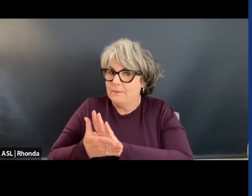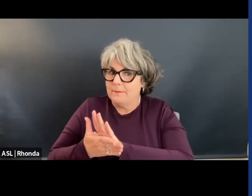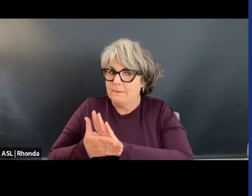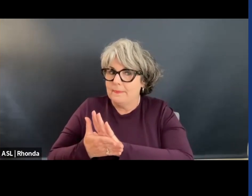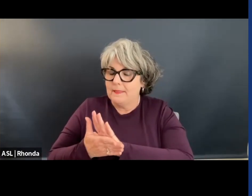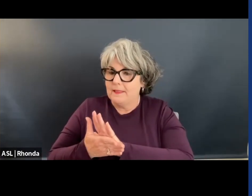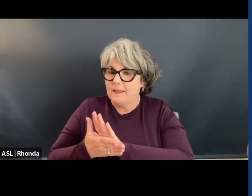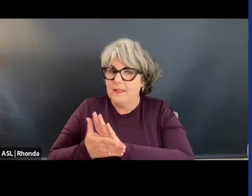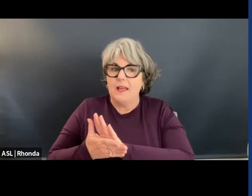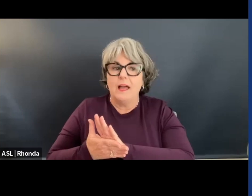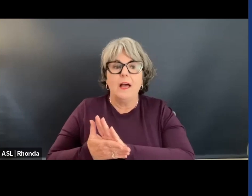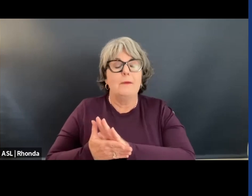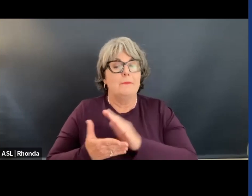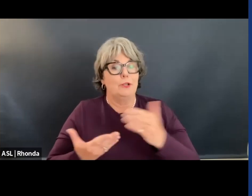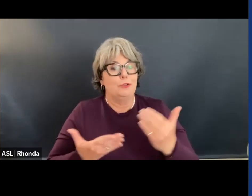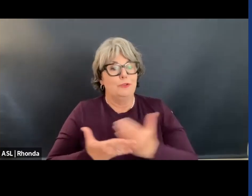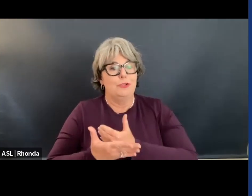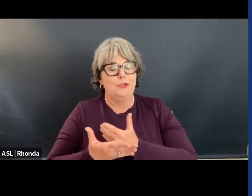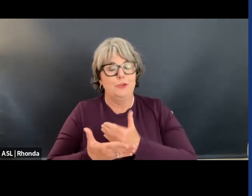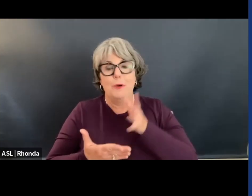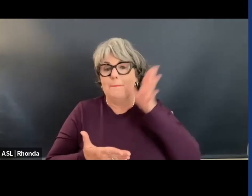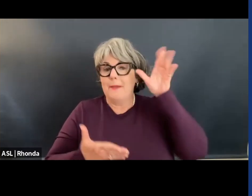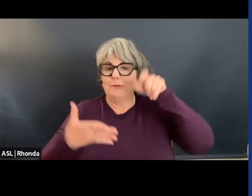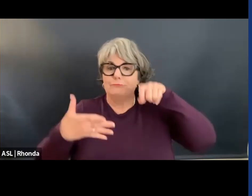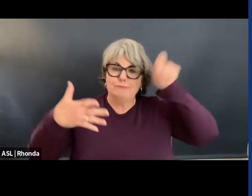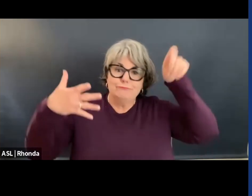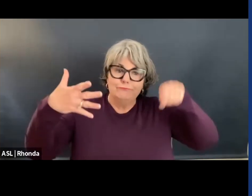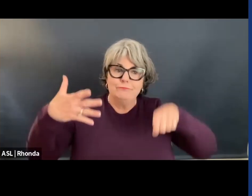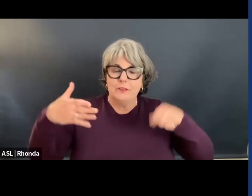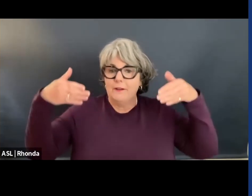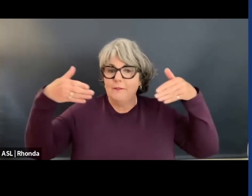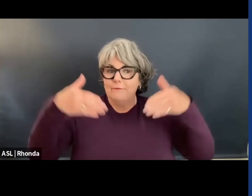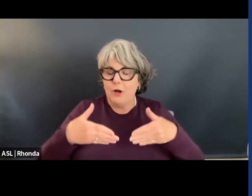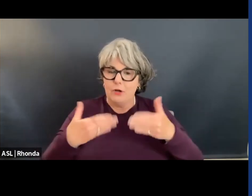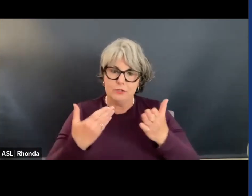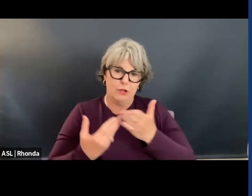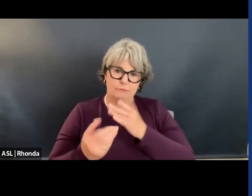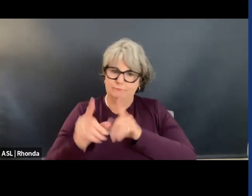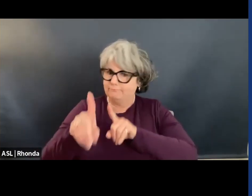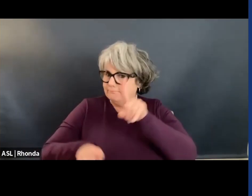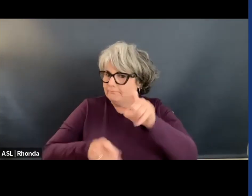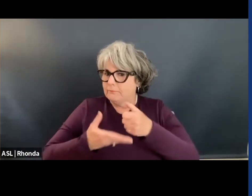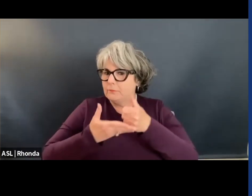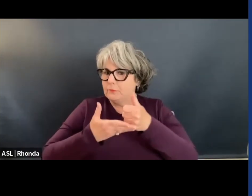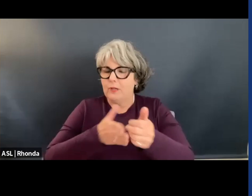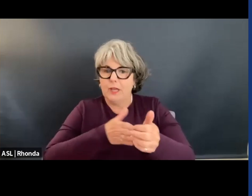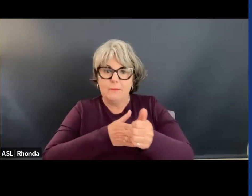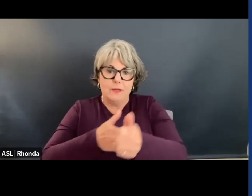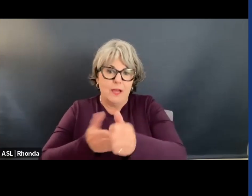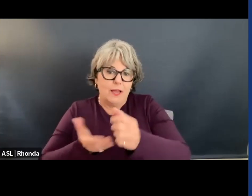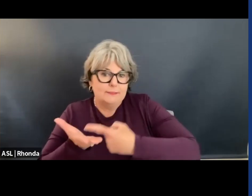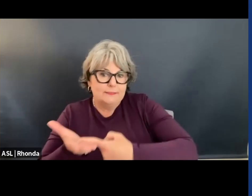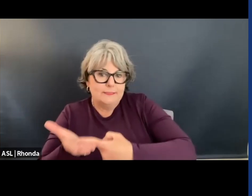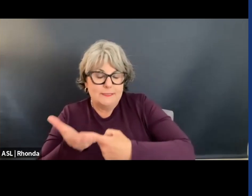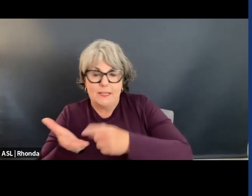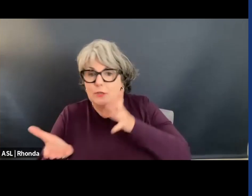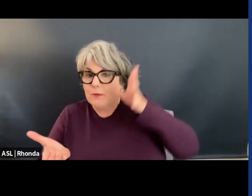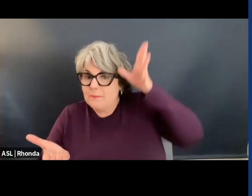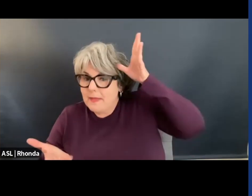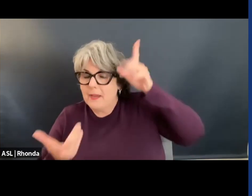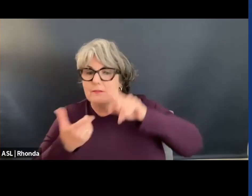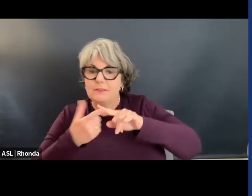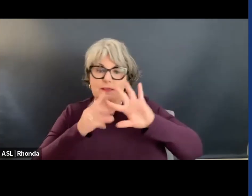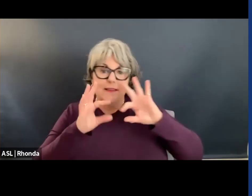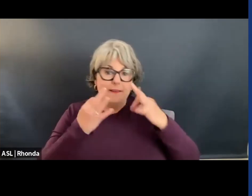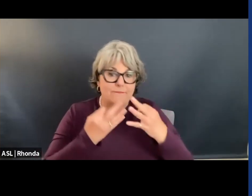released an updated parent checklist focused on sample questions to help guide conversations with parents, families,